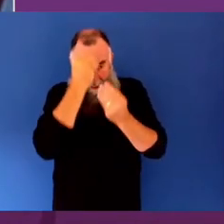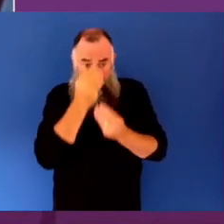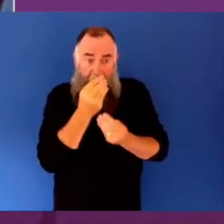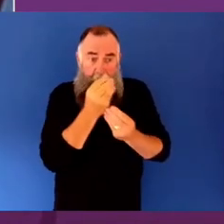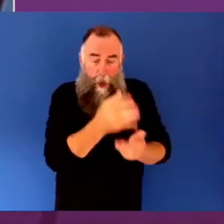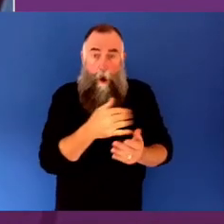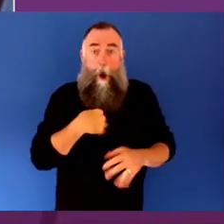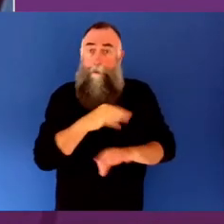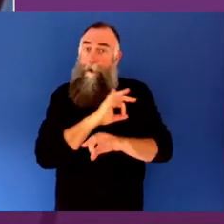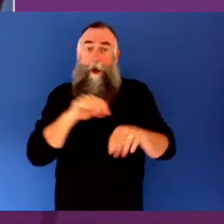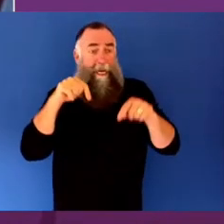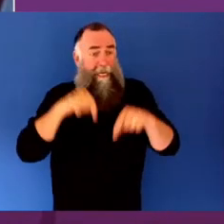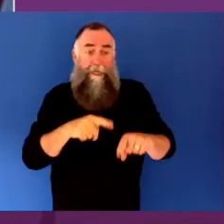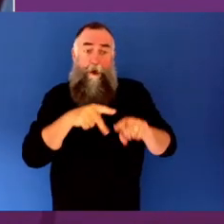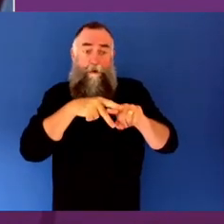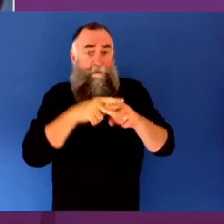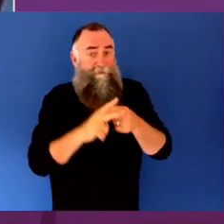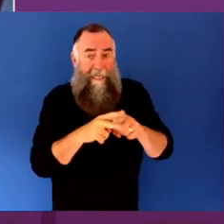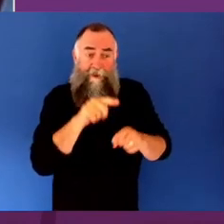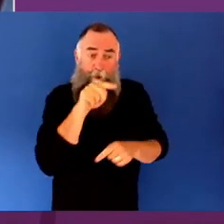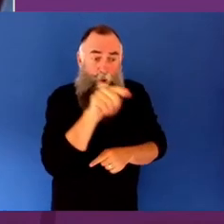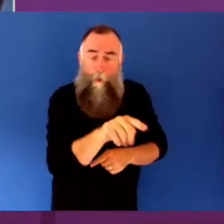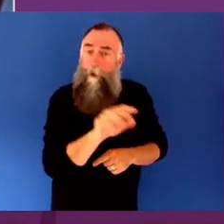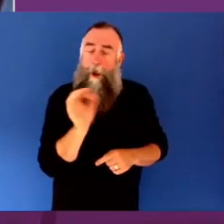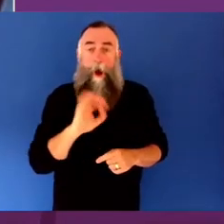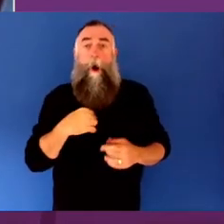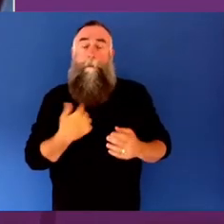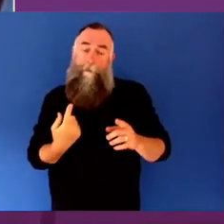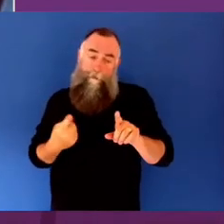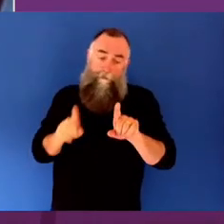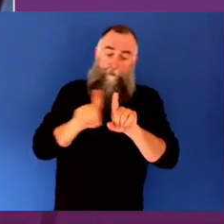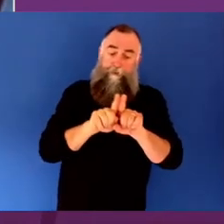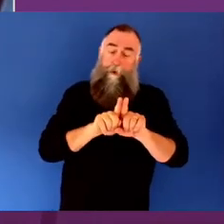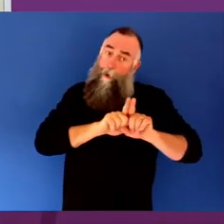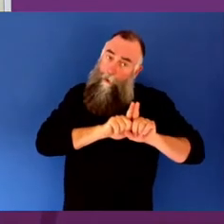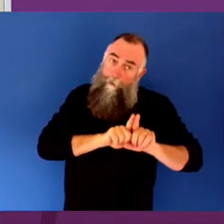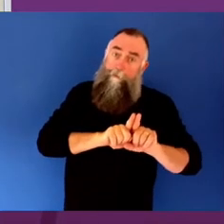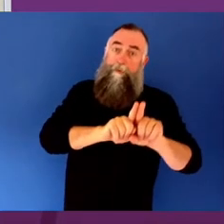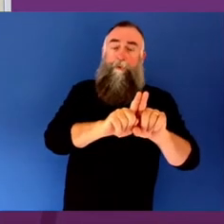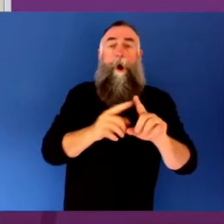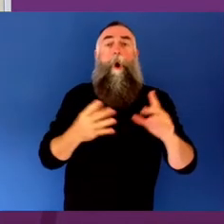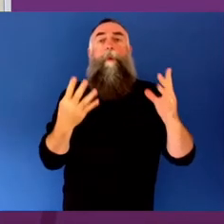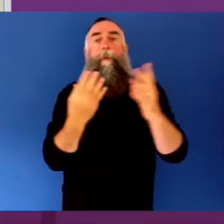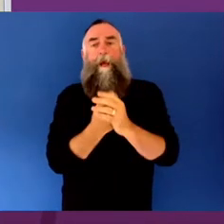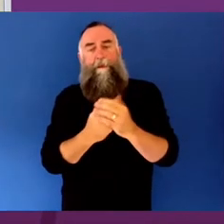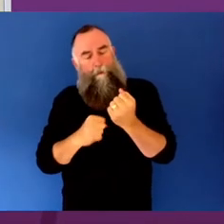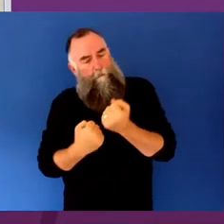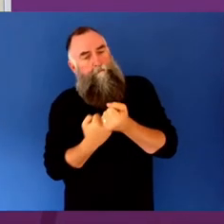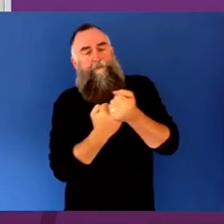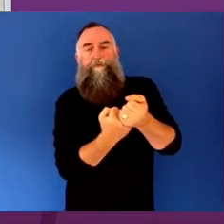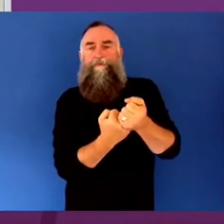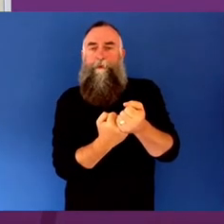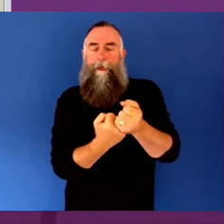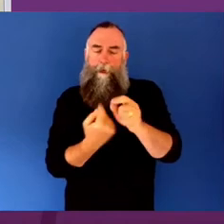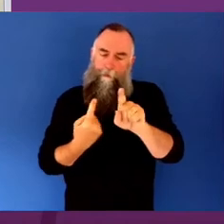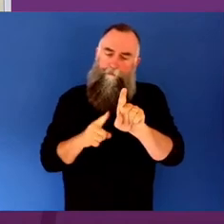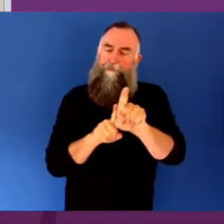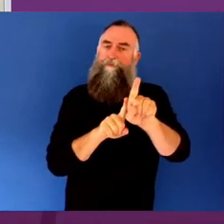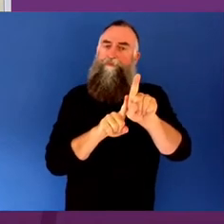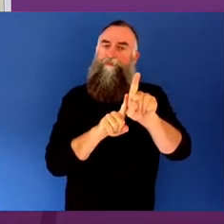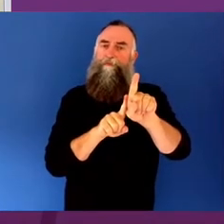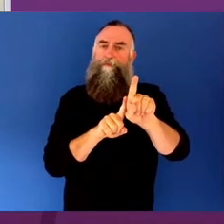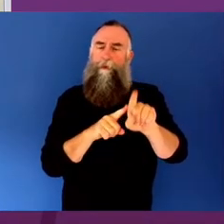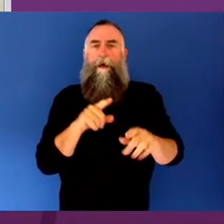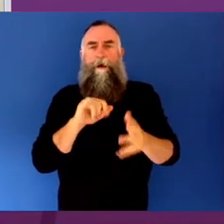them. You're there to journey with them to experience their transformation with them in the